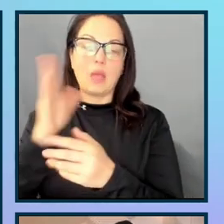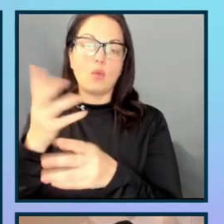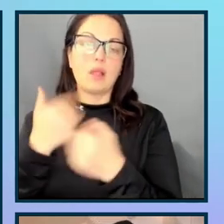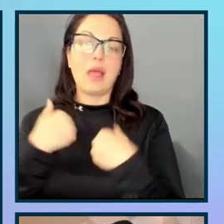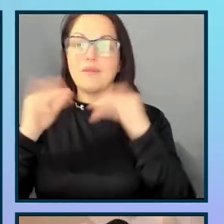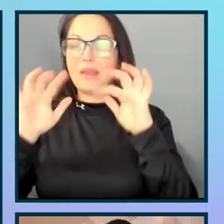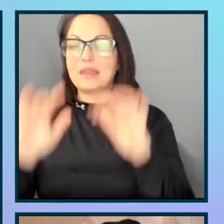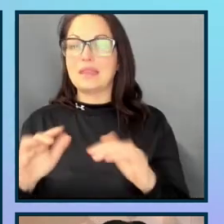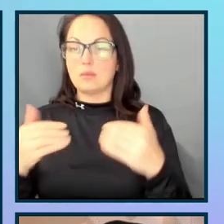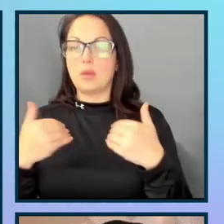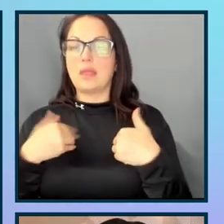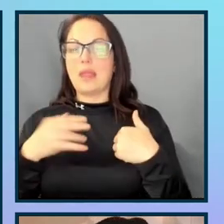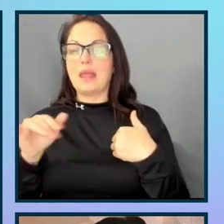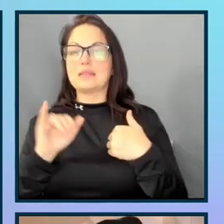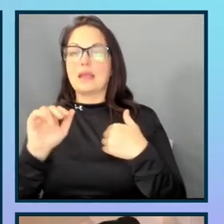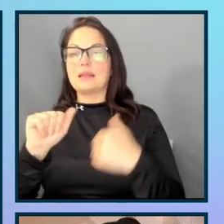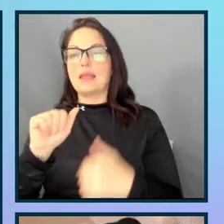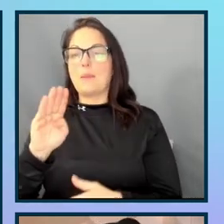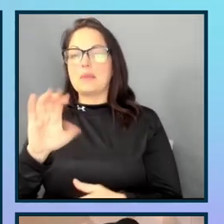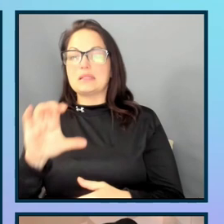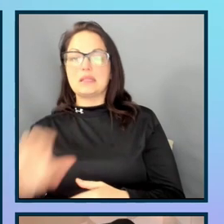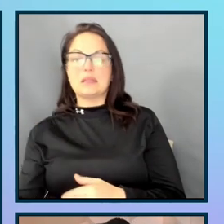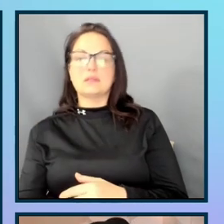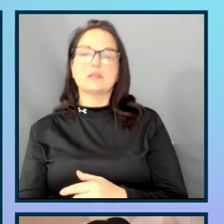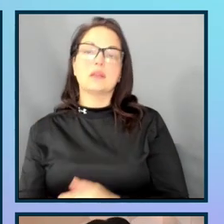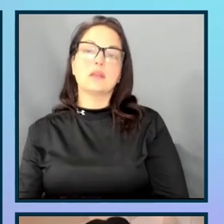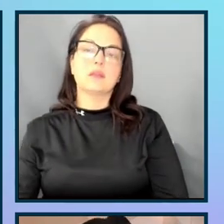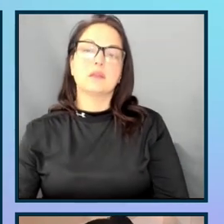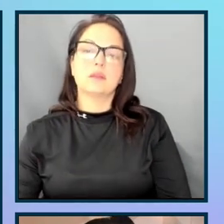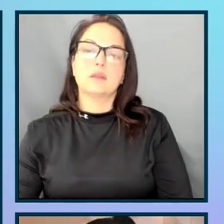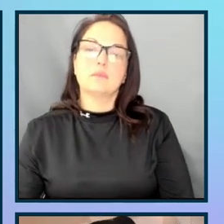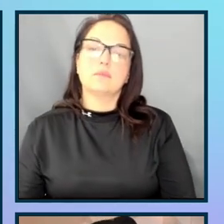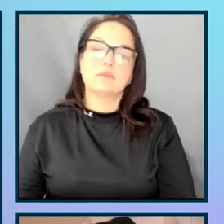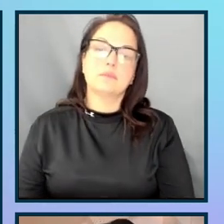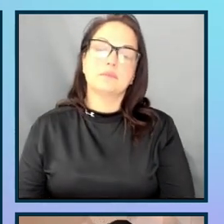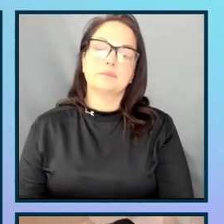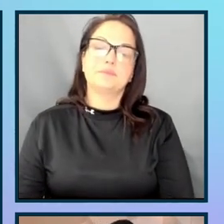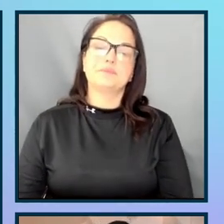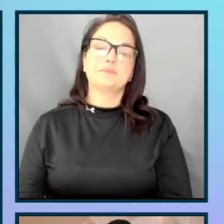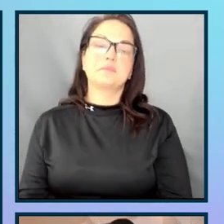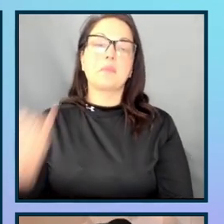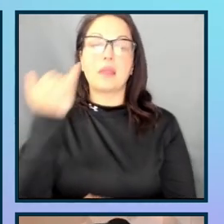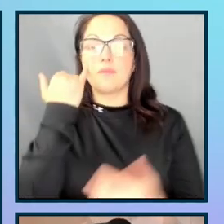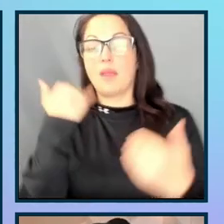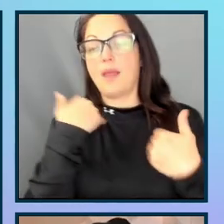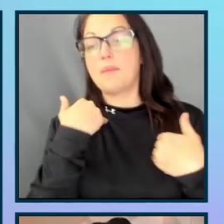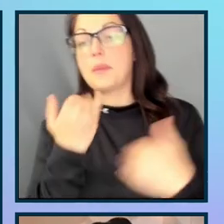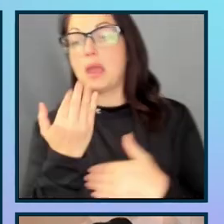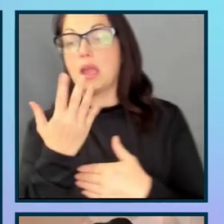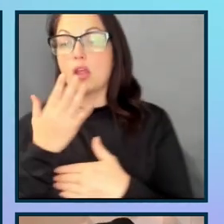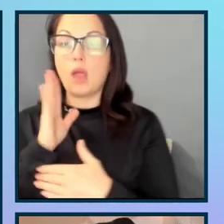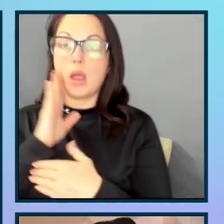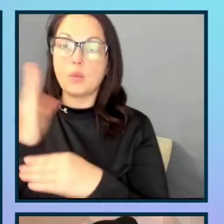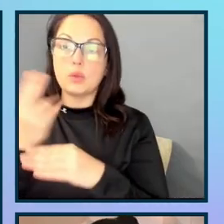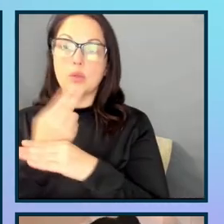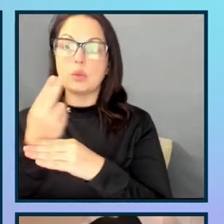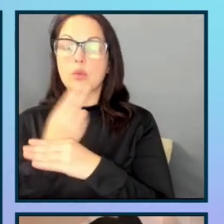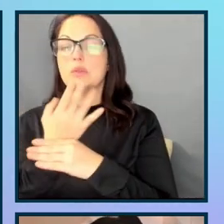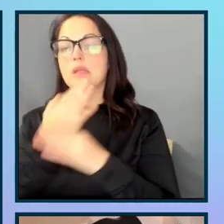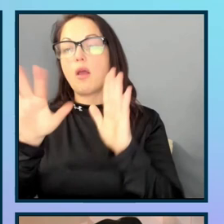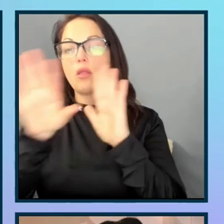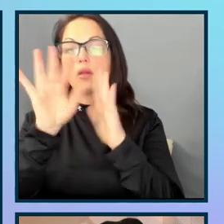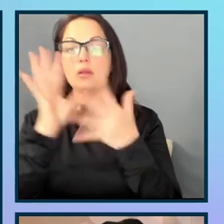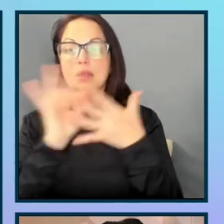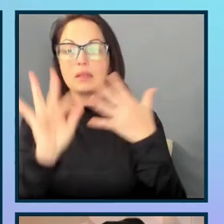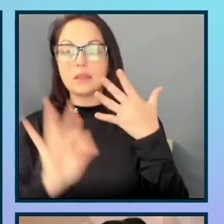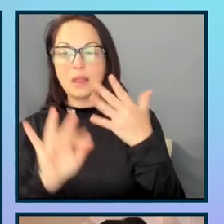that has kind of like the alphabet, right? If I have input type of color, I'm going to get this color selection tool when I select that input.